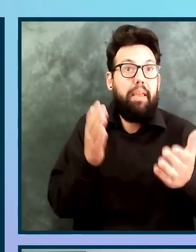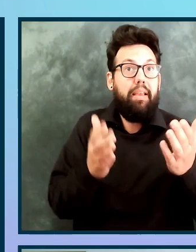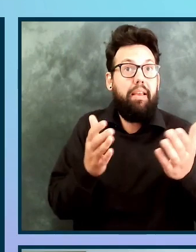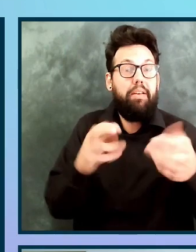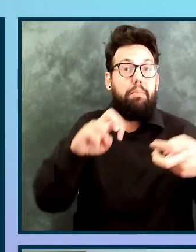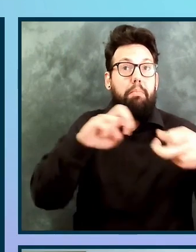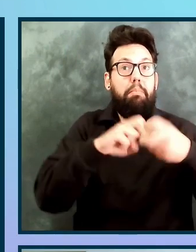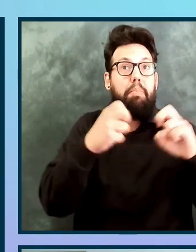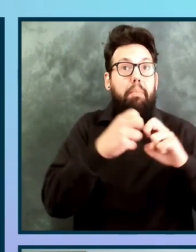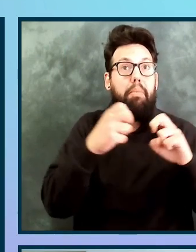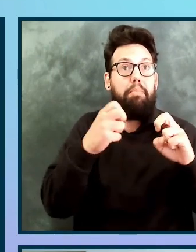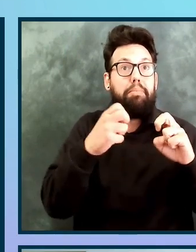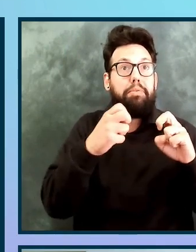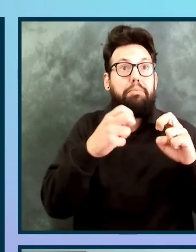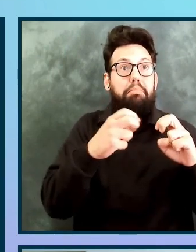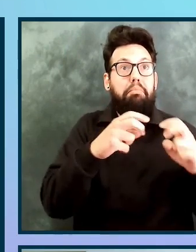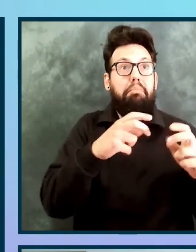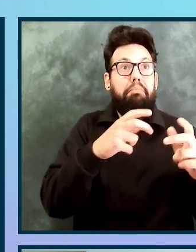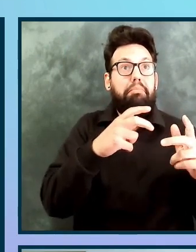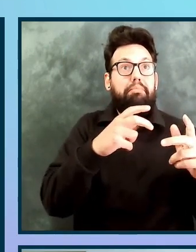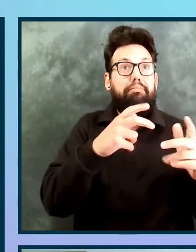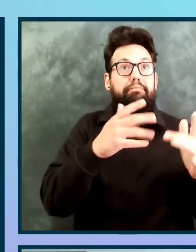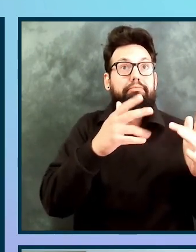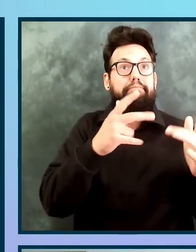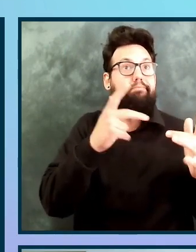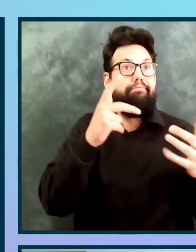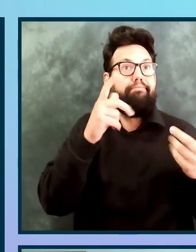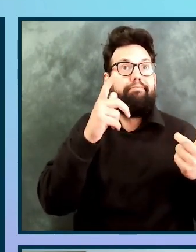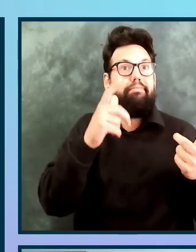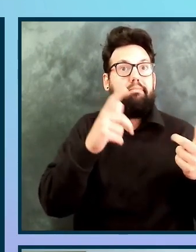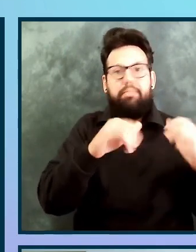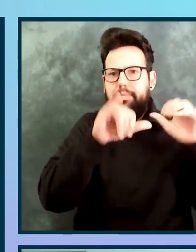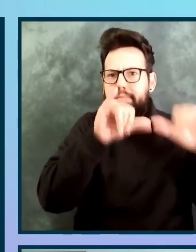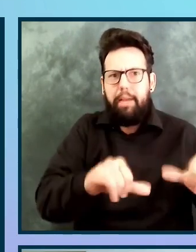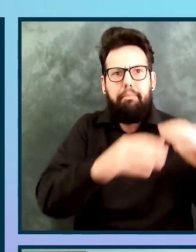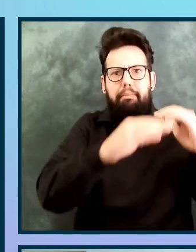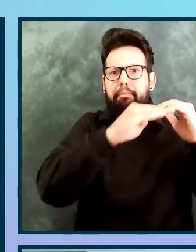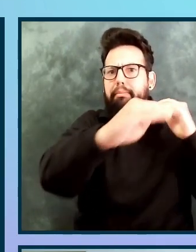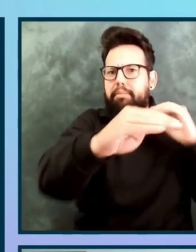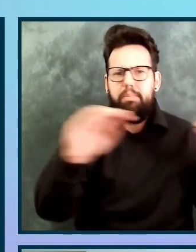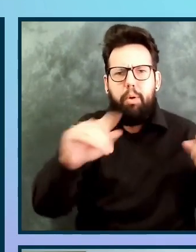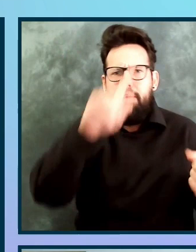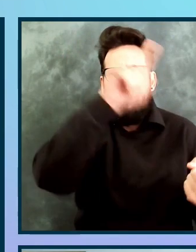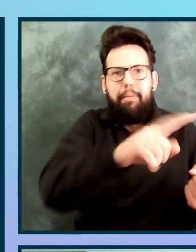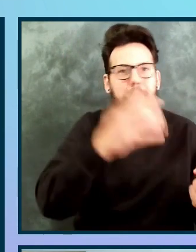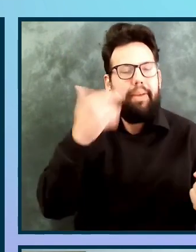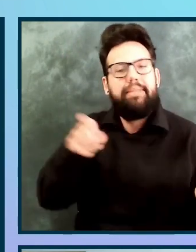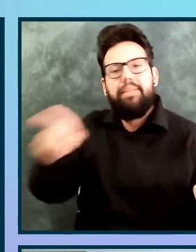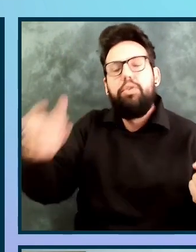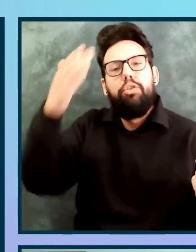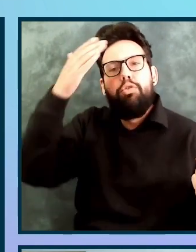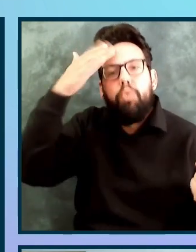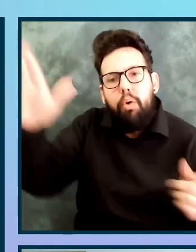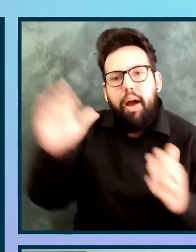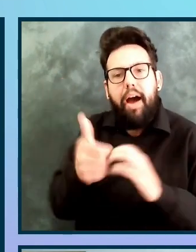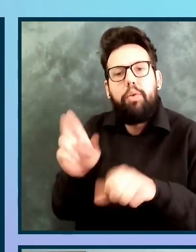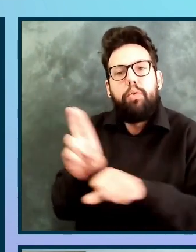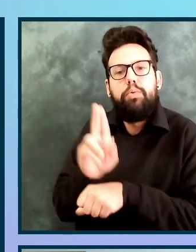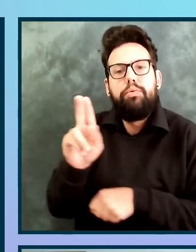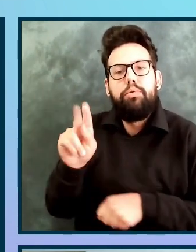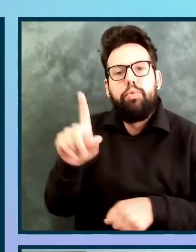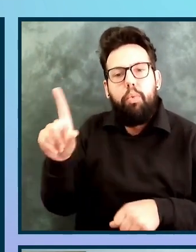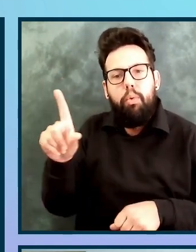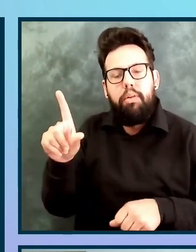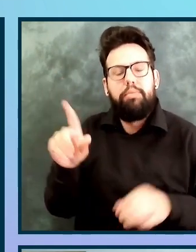effectively. So this is one of those where I'm going to measure where and when the tool is used, and also